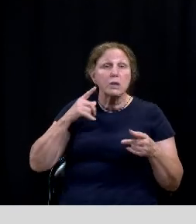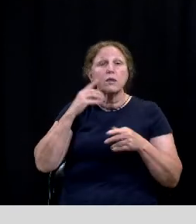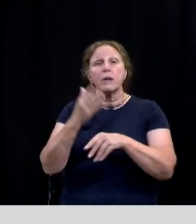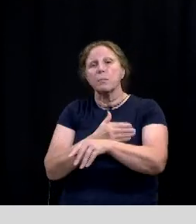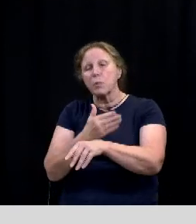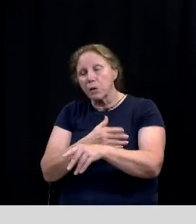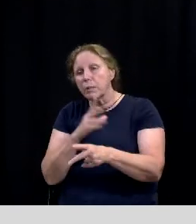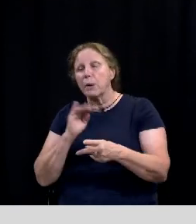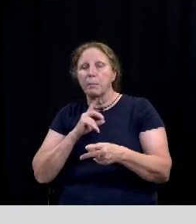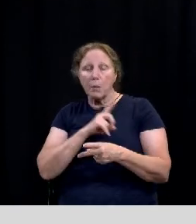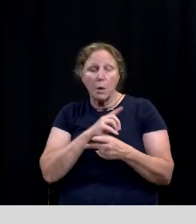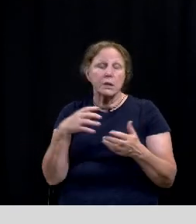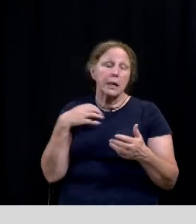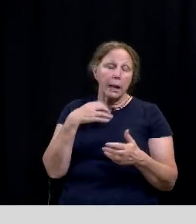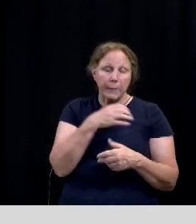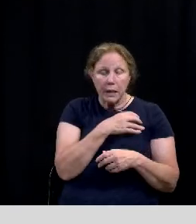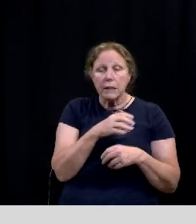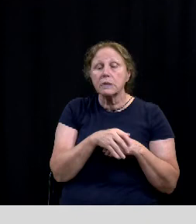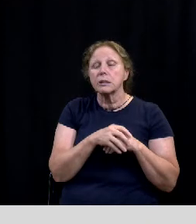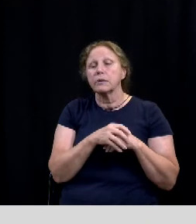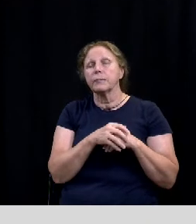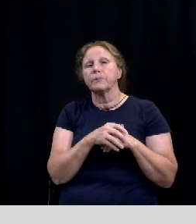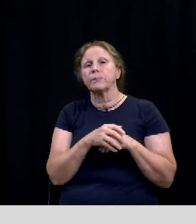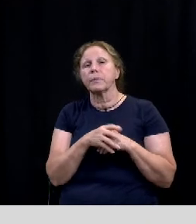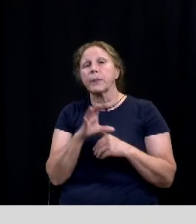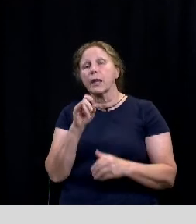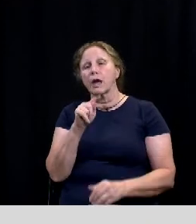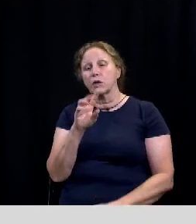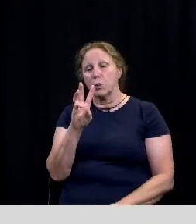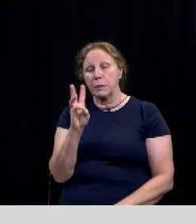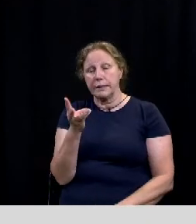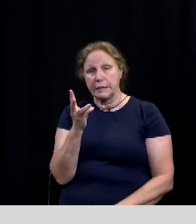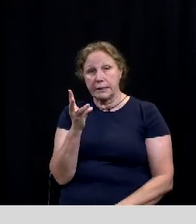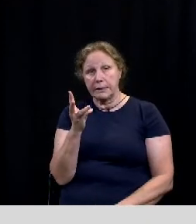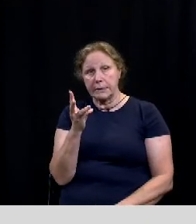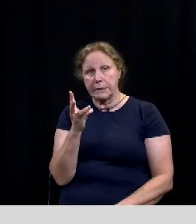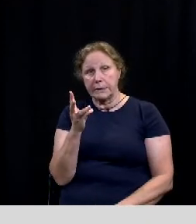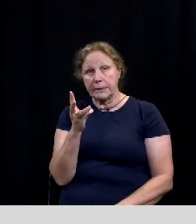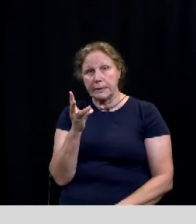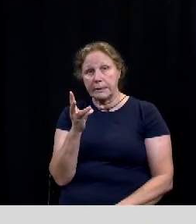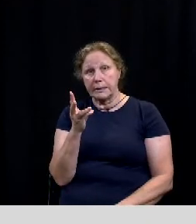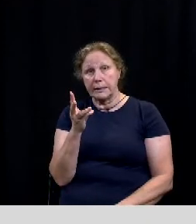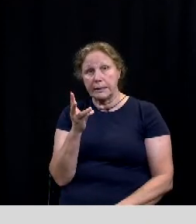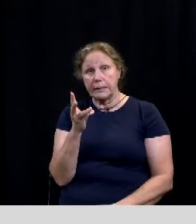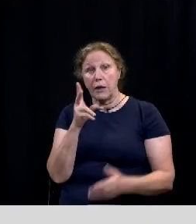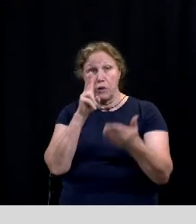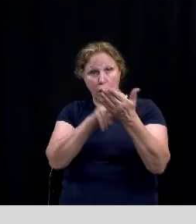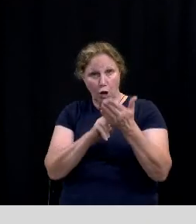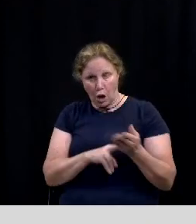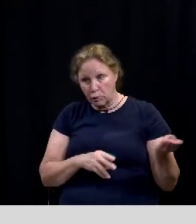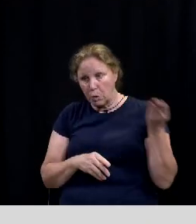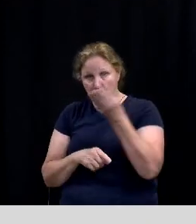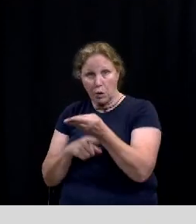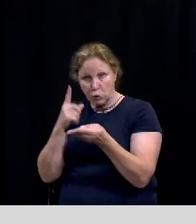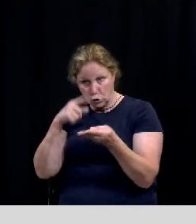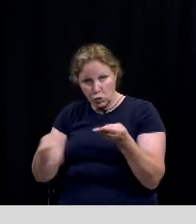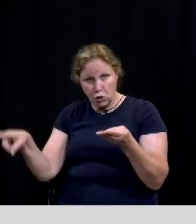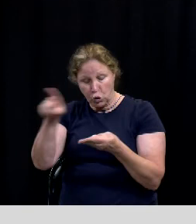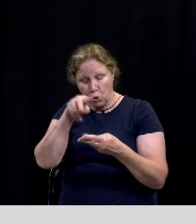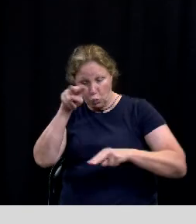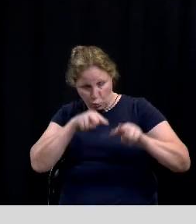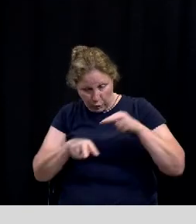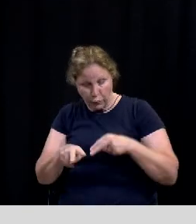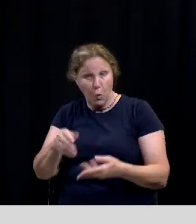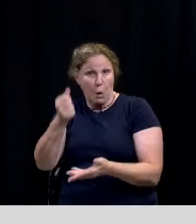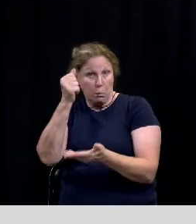boards and committees um then october 6th uh the the contract itself was brought to y'all for review and approval